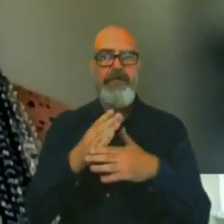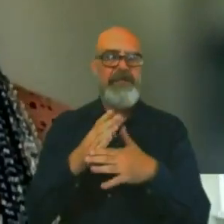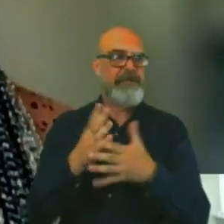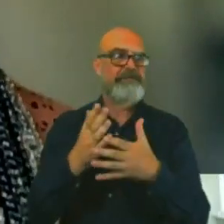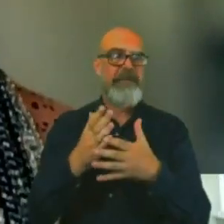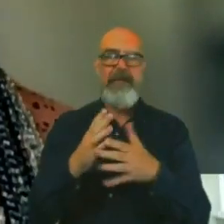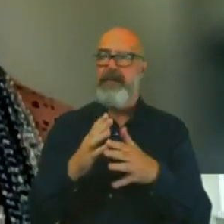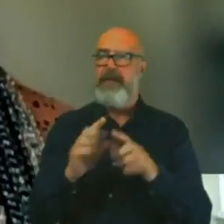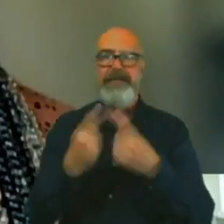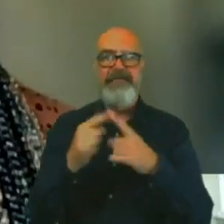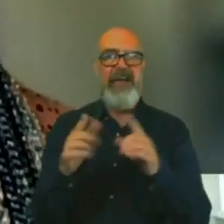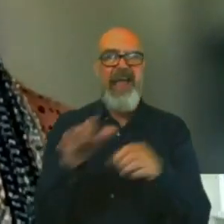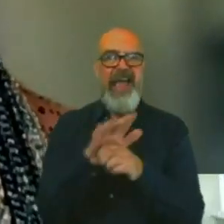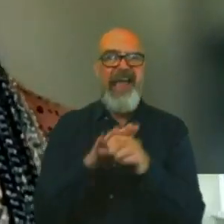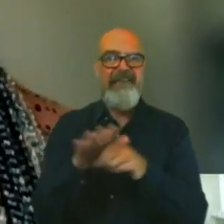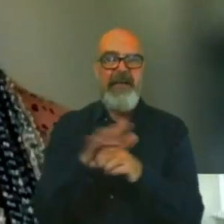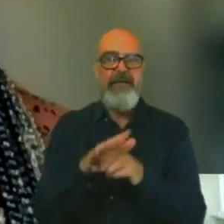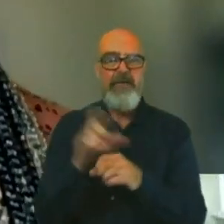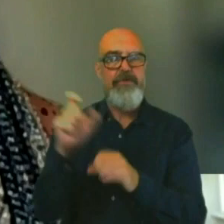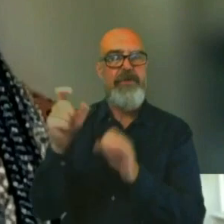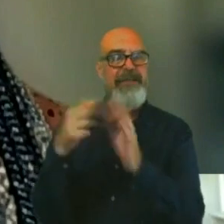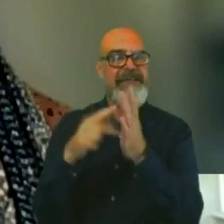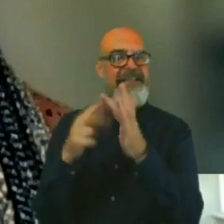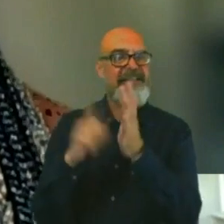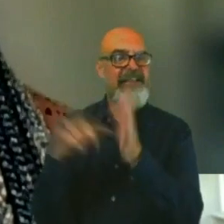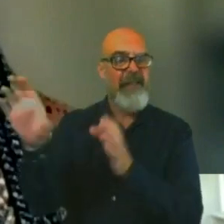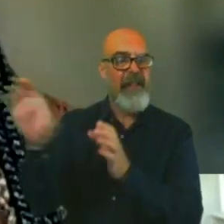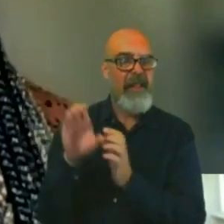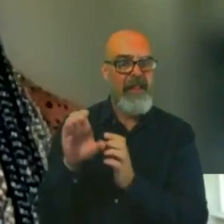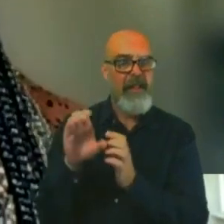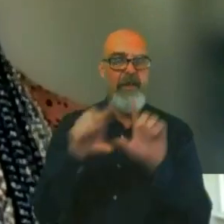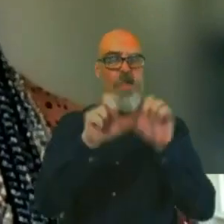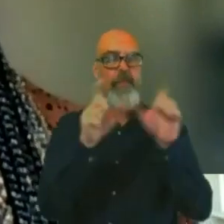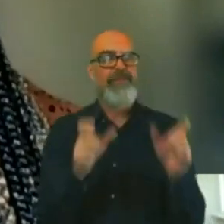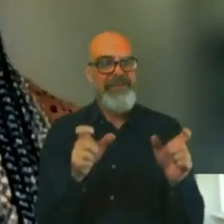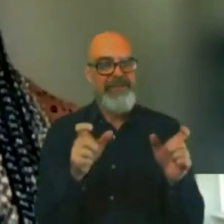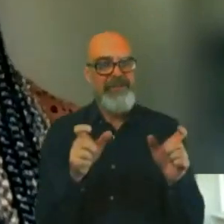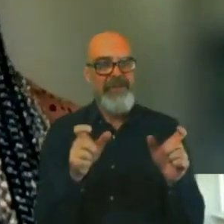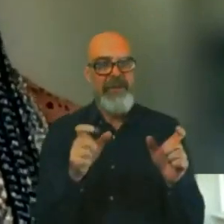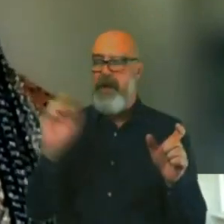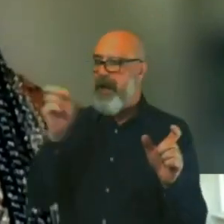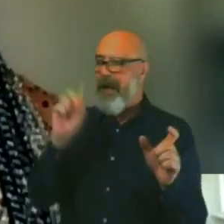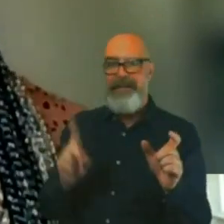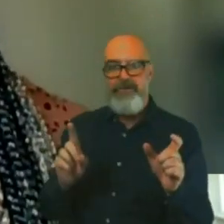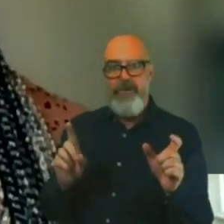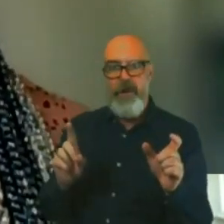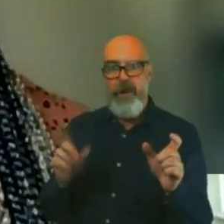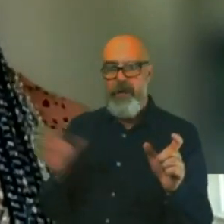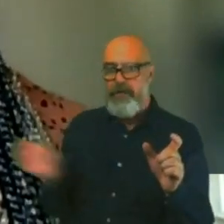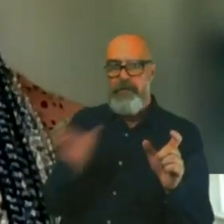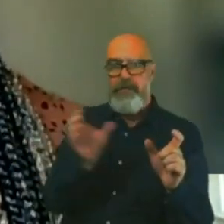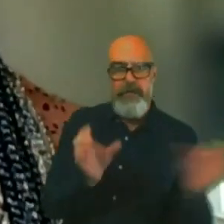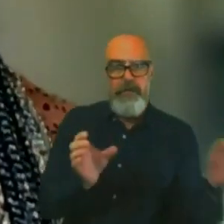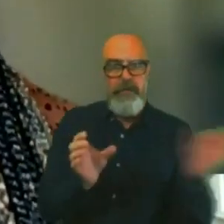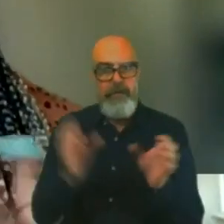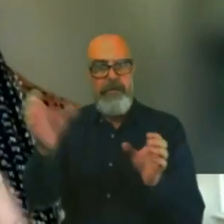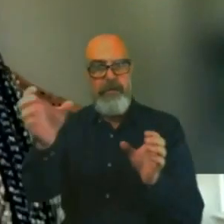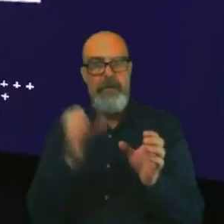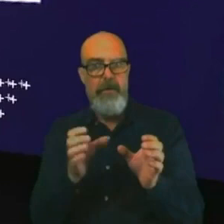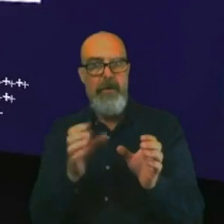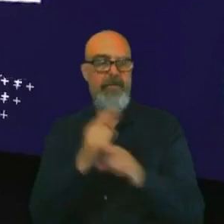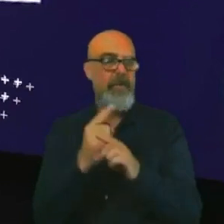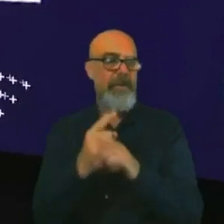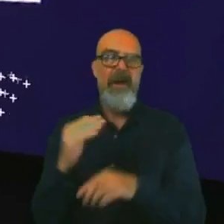there's kind of the civils aspect, kind of the bridge element. And then there's more the electrical side when we're talking about high voltage, low voltage cables,